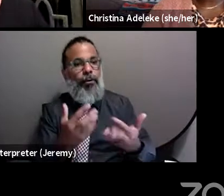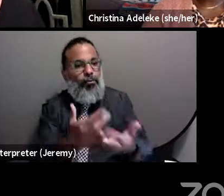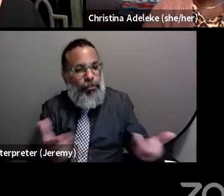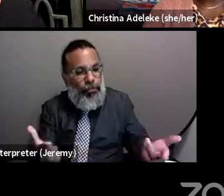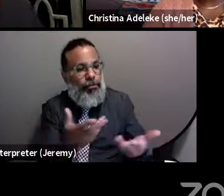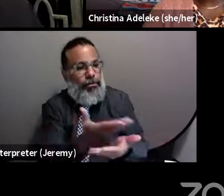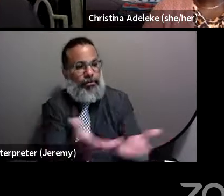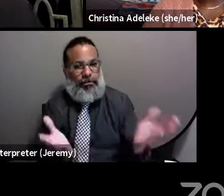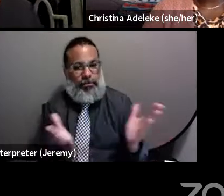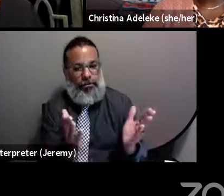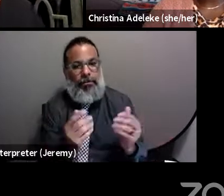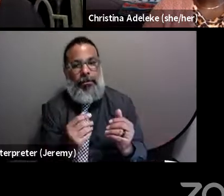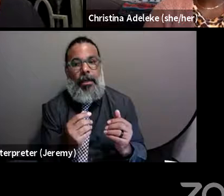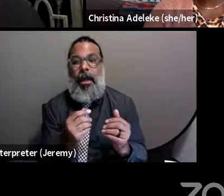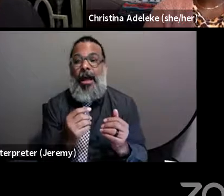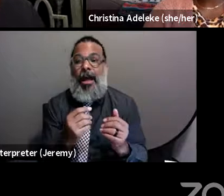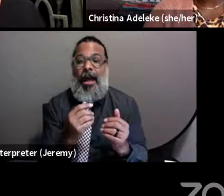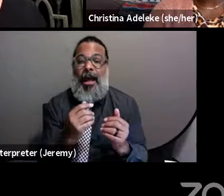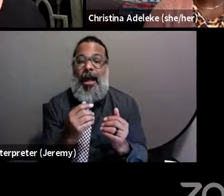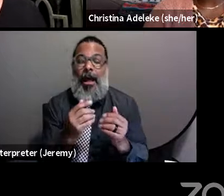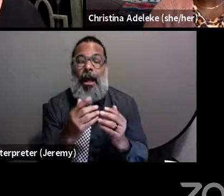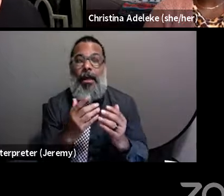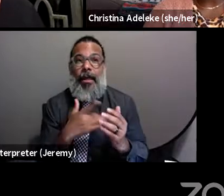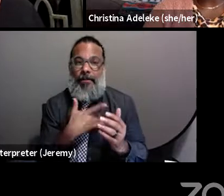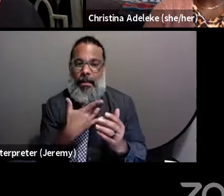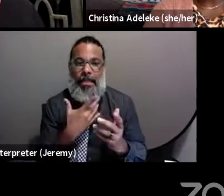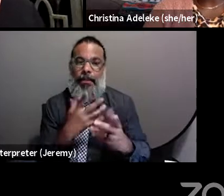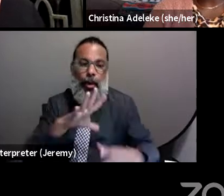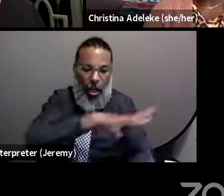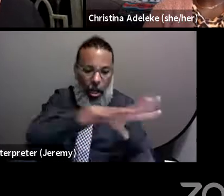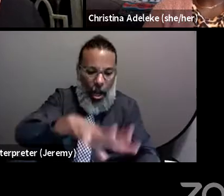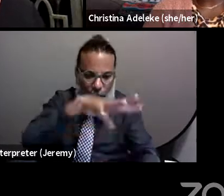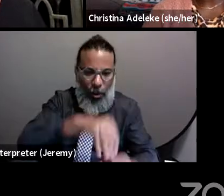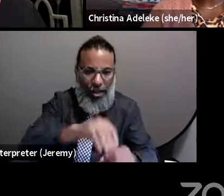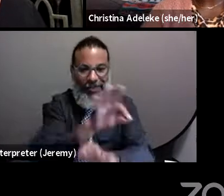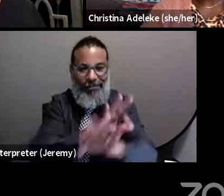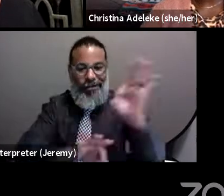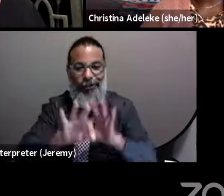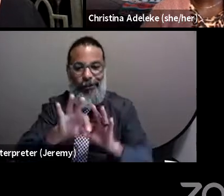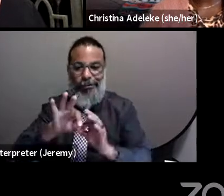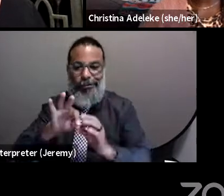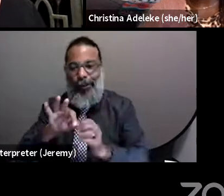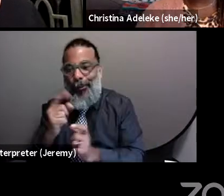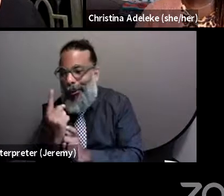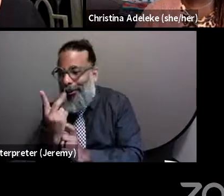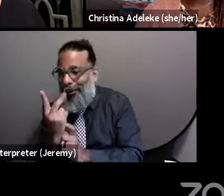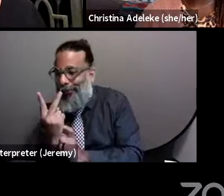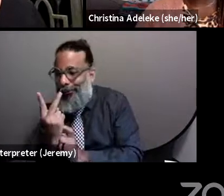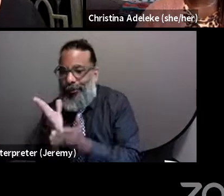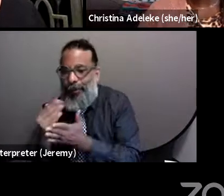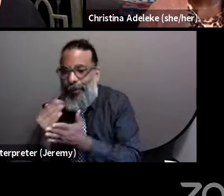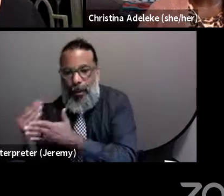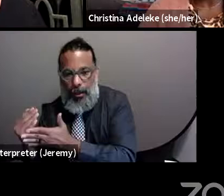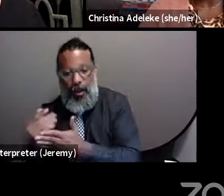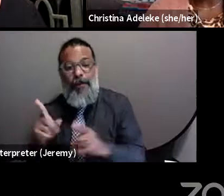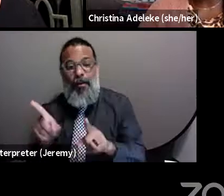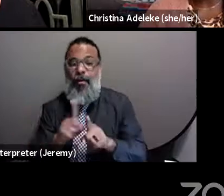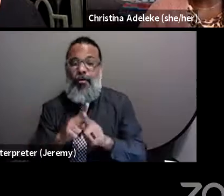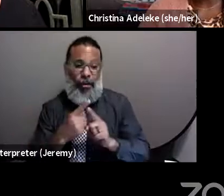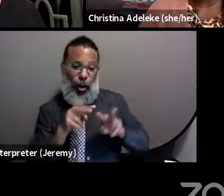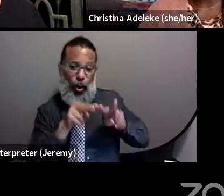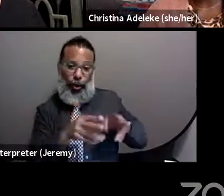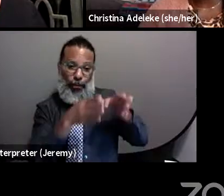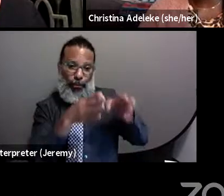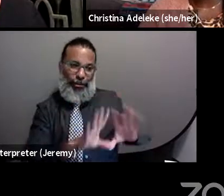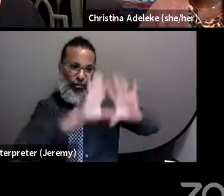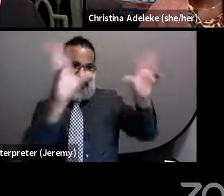to them in a way that is comprehensive. And that the individual is looked as a whole person, you know, in which all